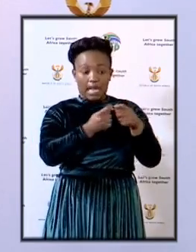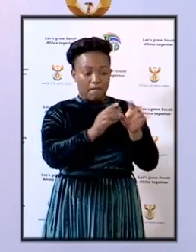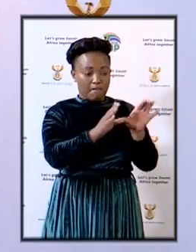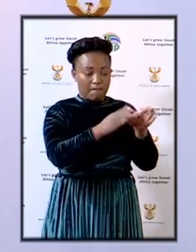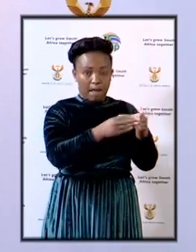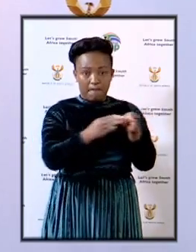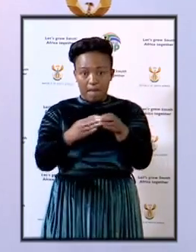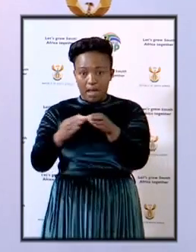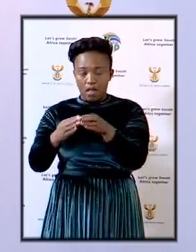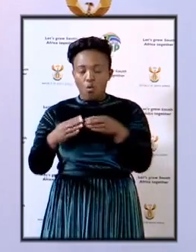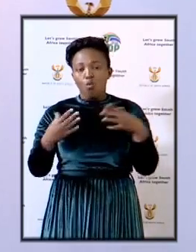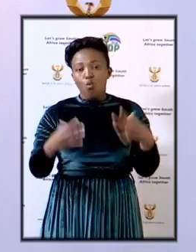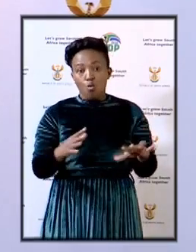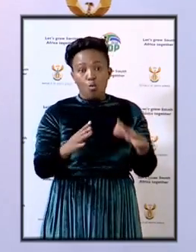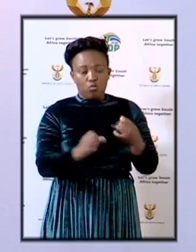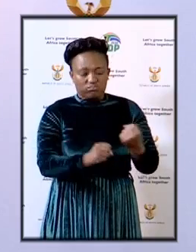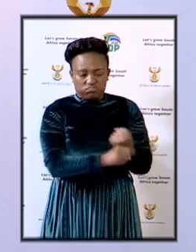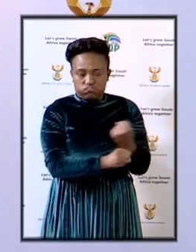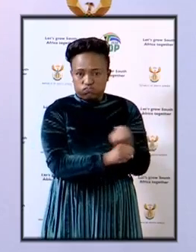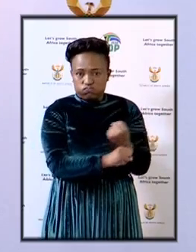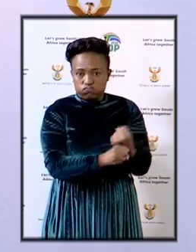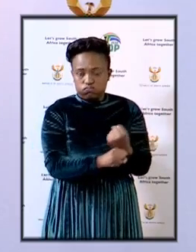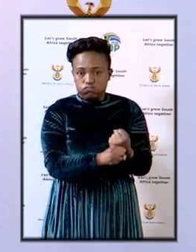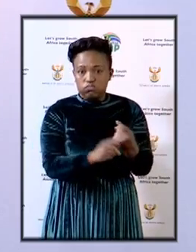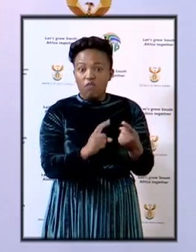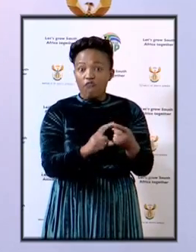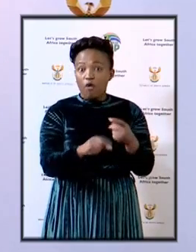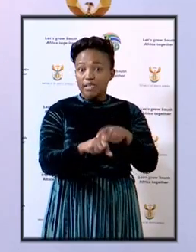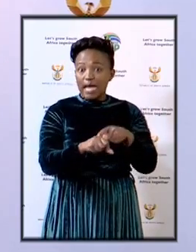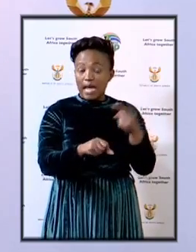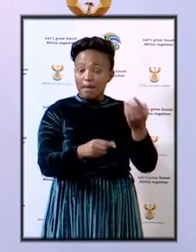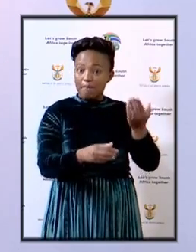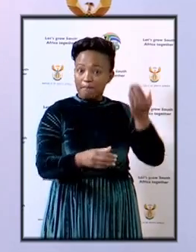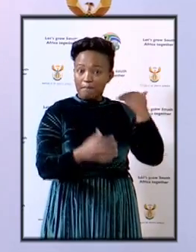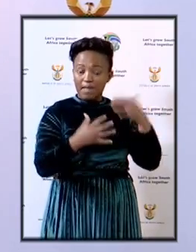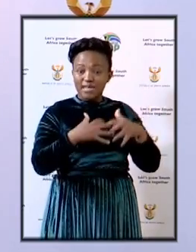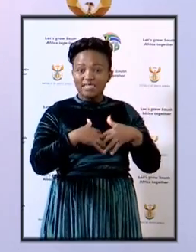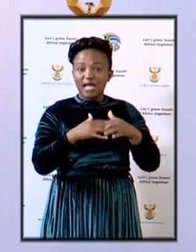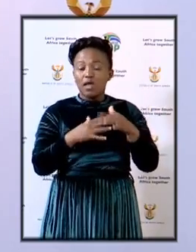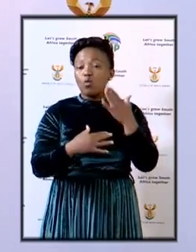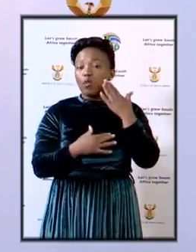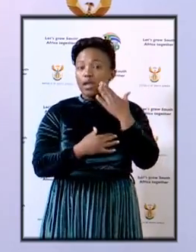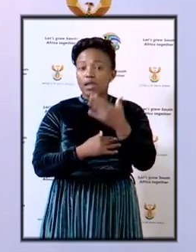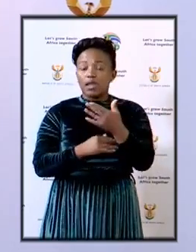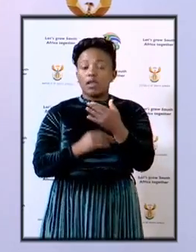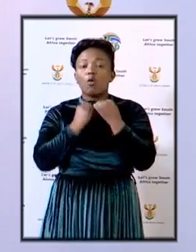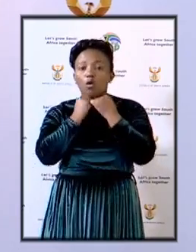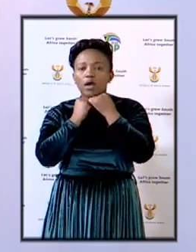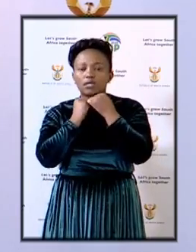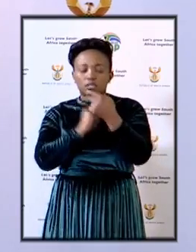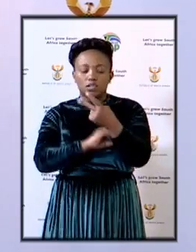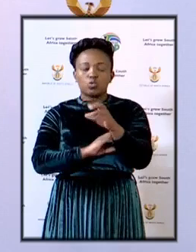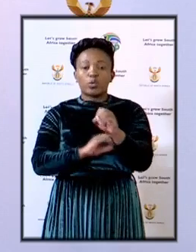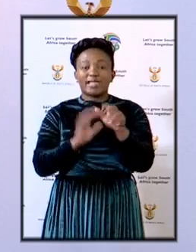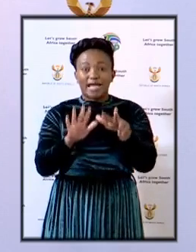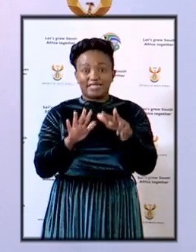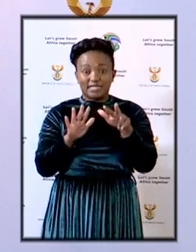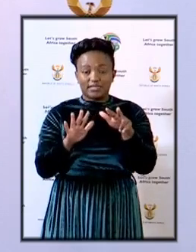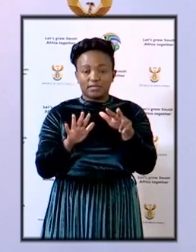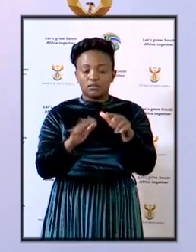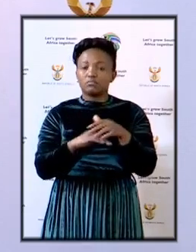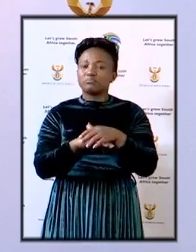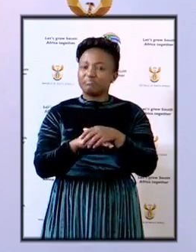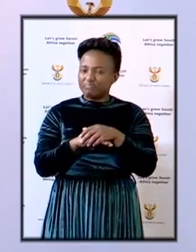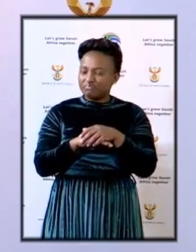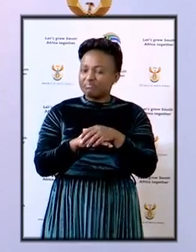is really hard at work and have been since this matter commenced in August 2018. It presents one